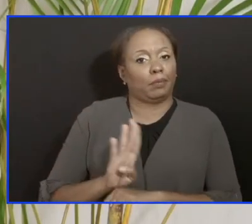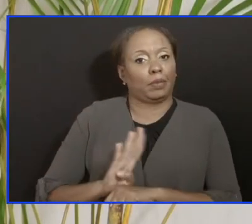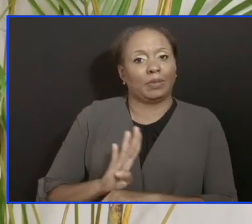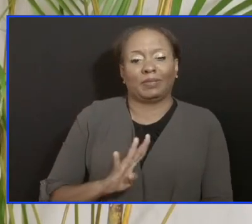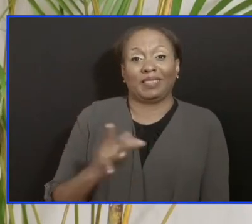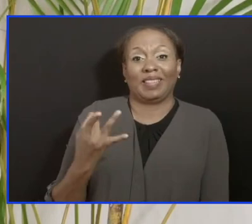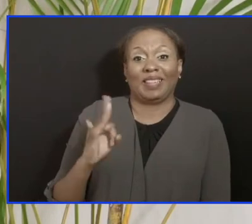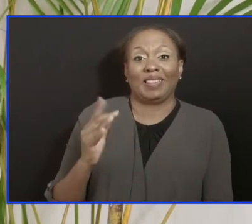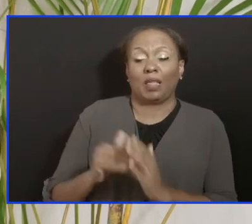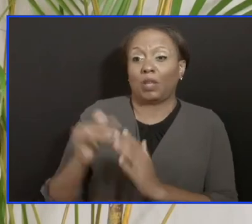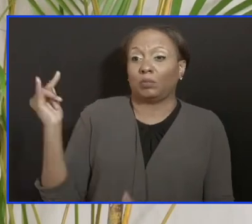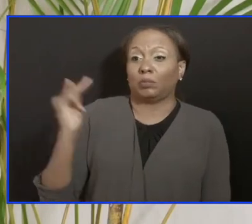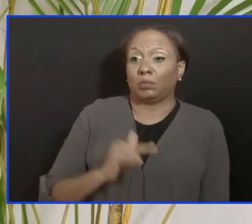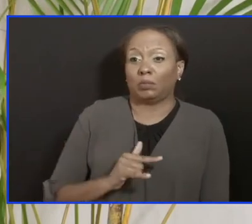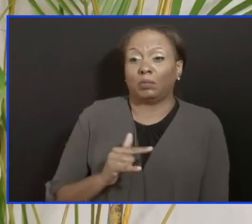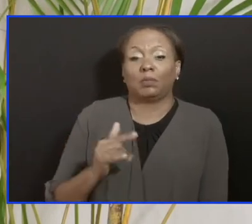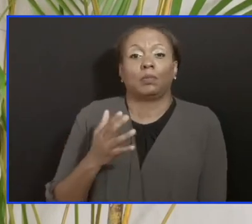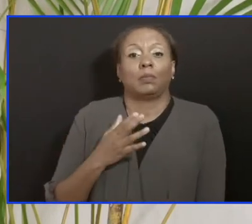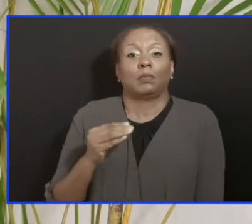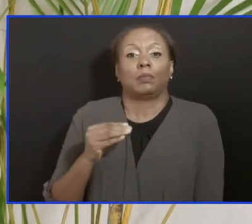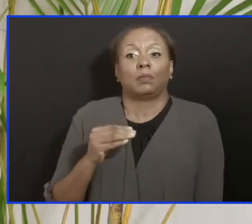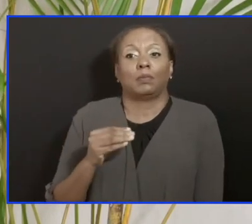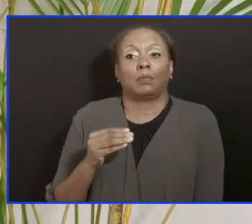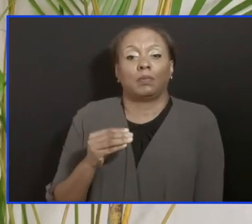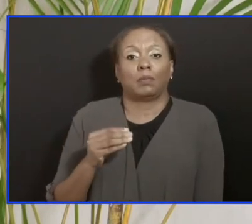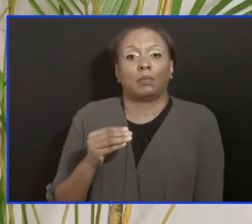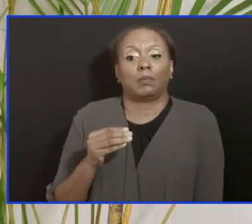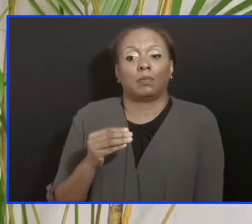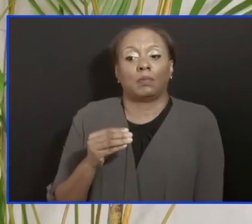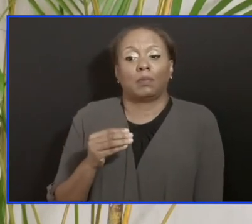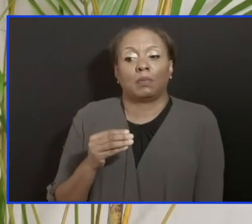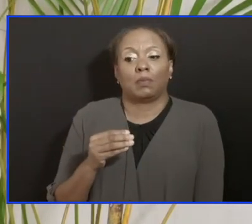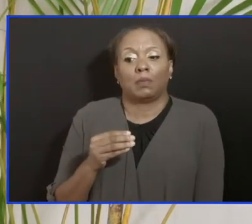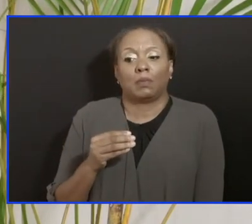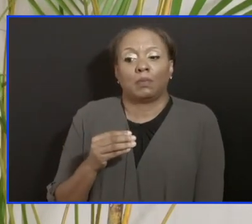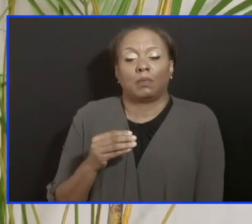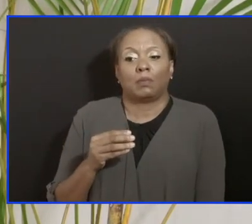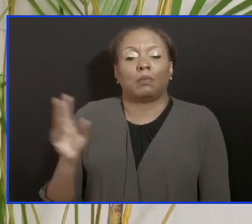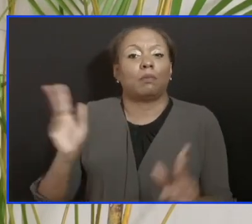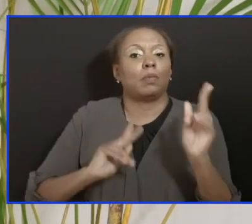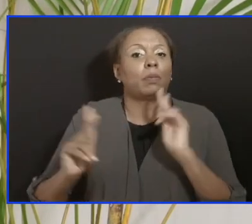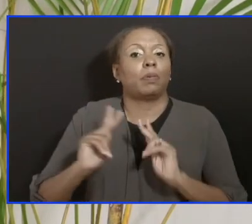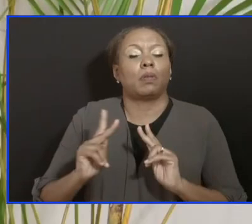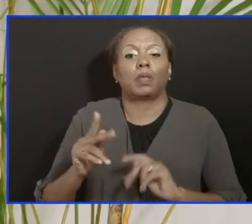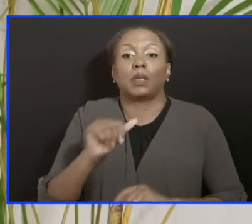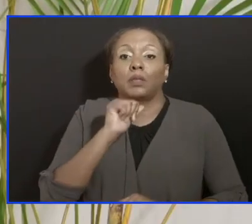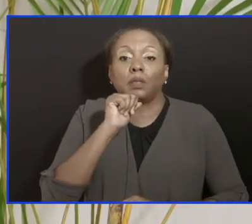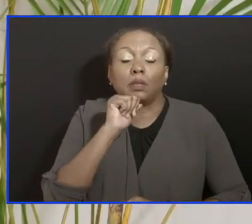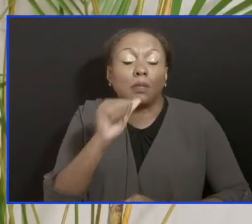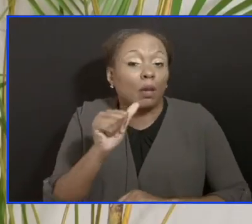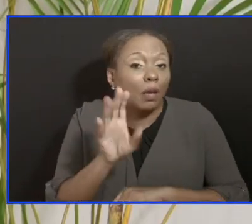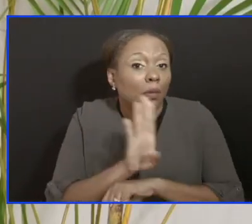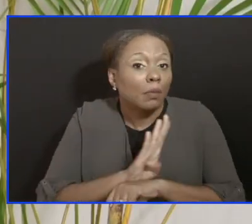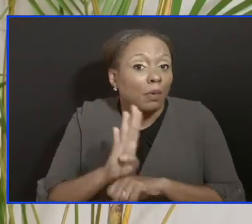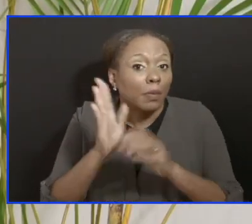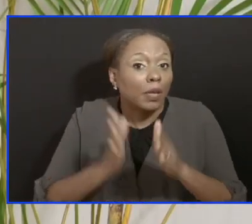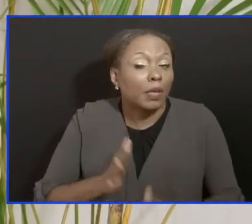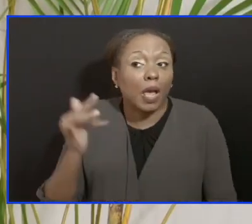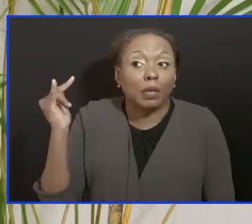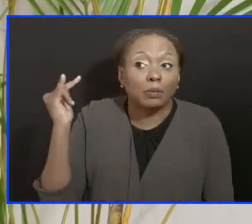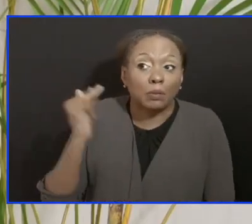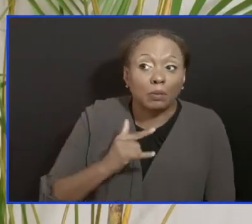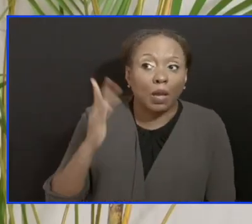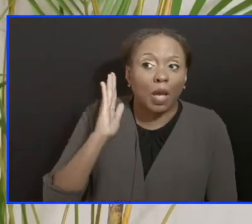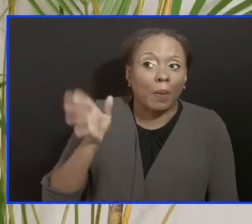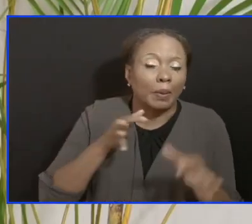And we had a positivity rate of persons with non-Barbadian ID cards. And that is how we identified those. And